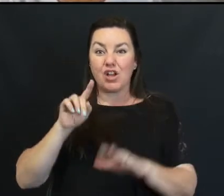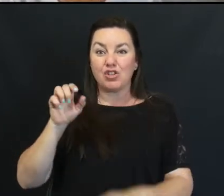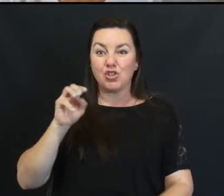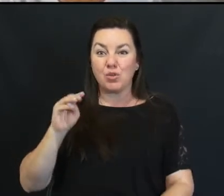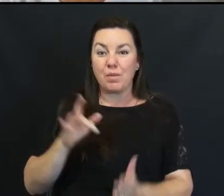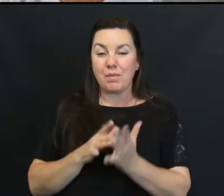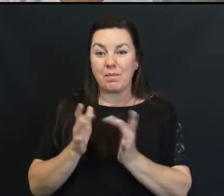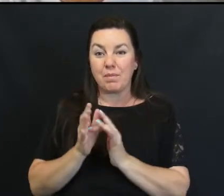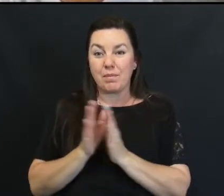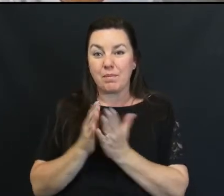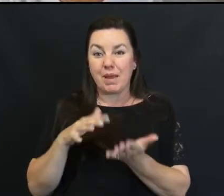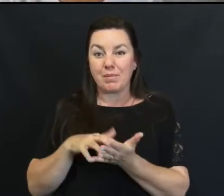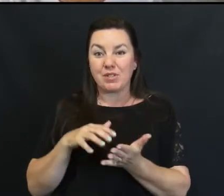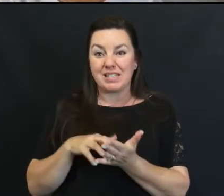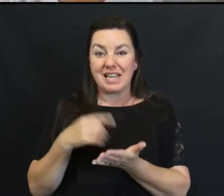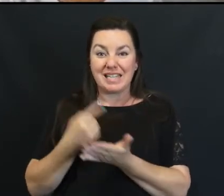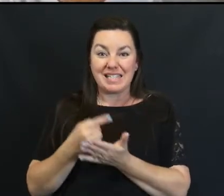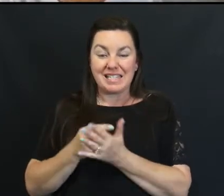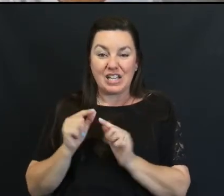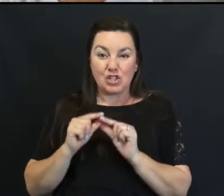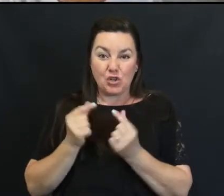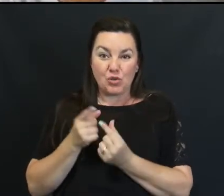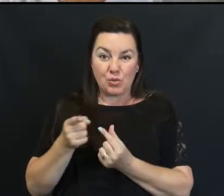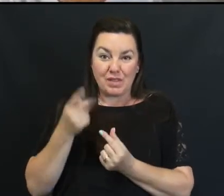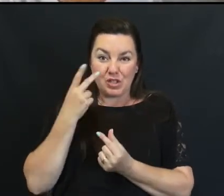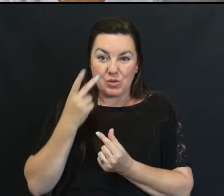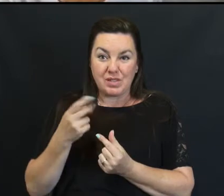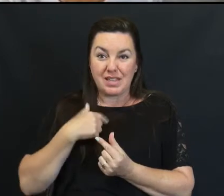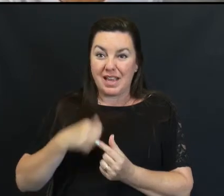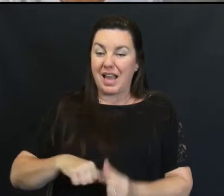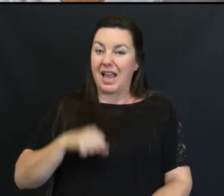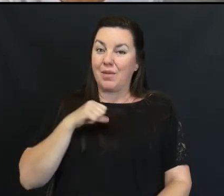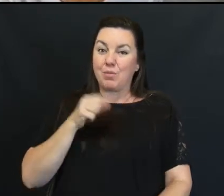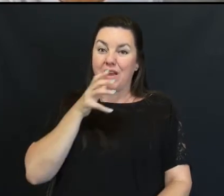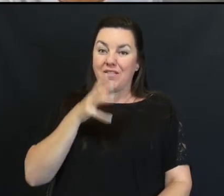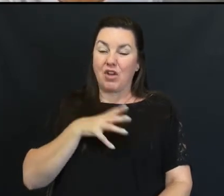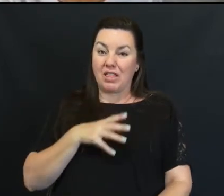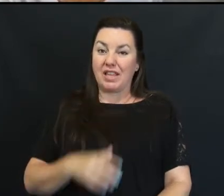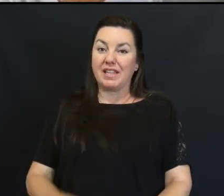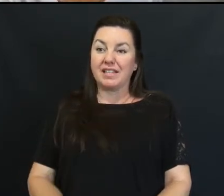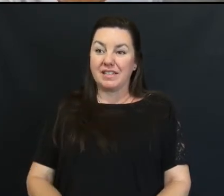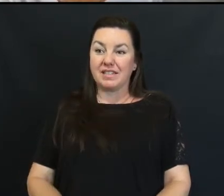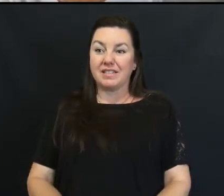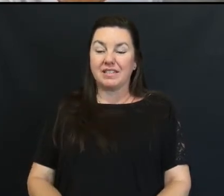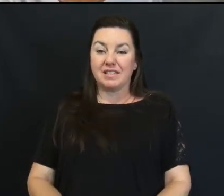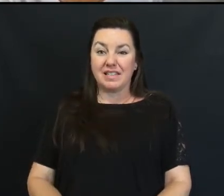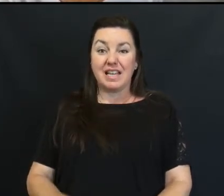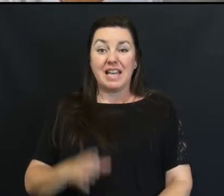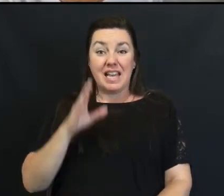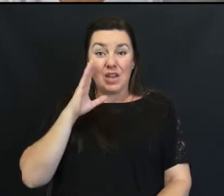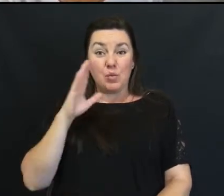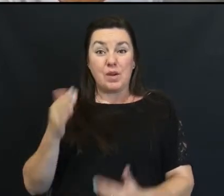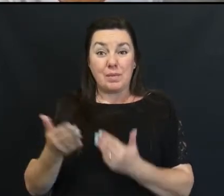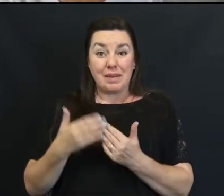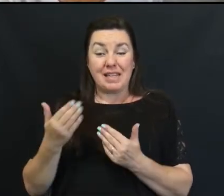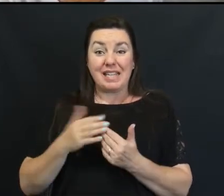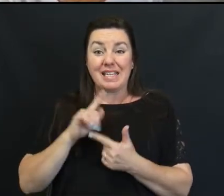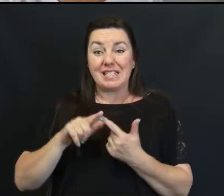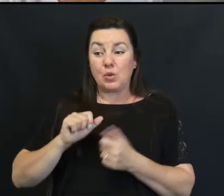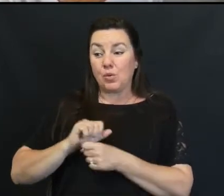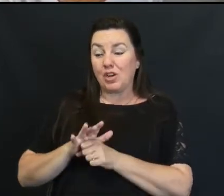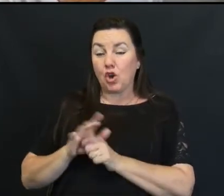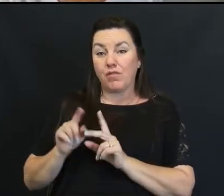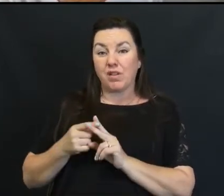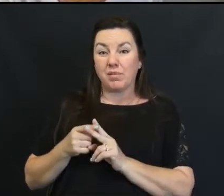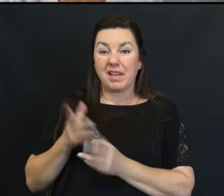Zoom Bible study Discussion group That you see here I'm so proud Of our ladies It would have Been really easy When COVID